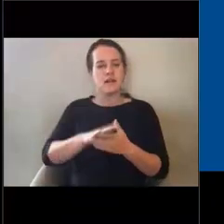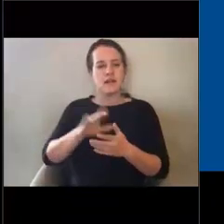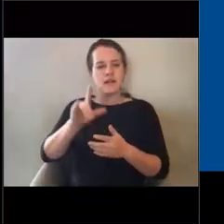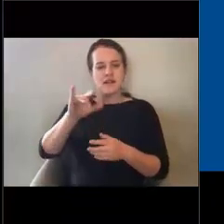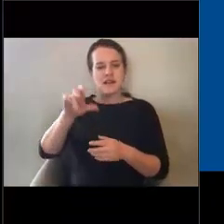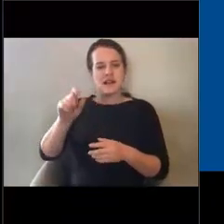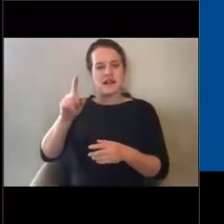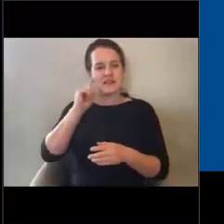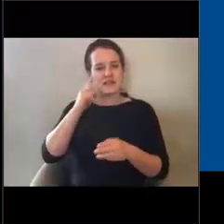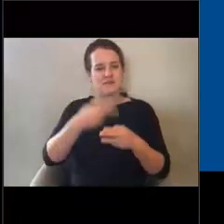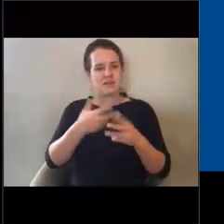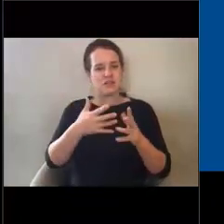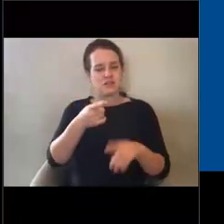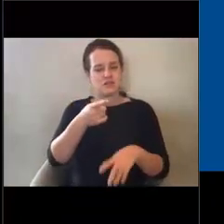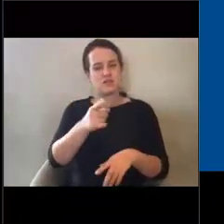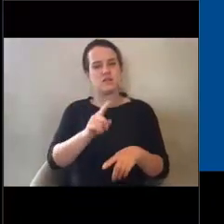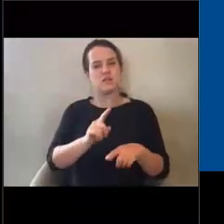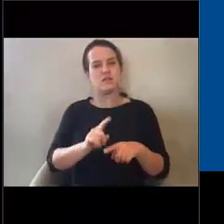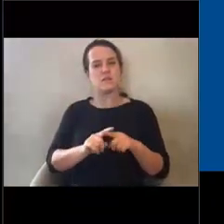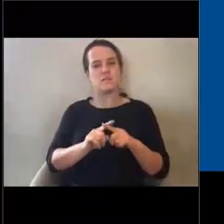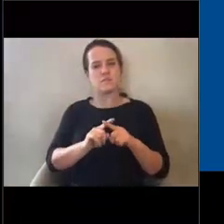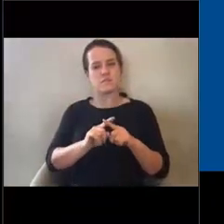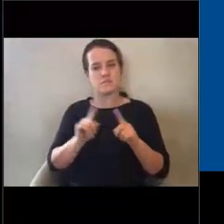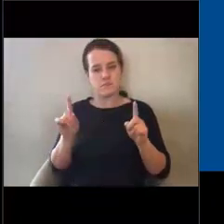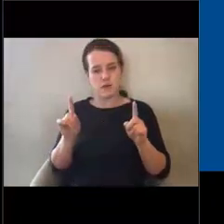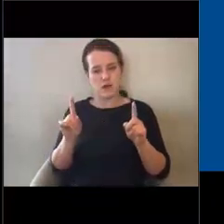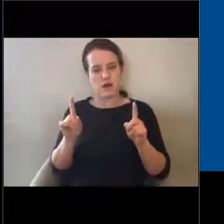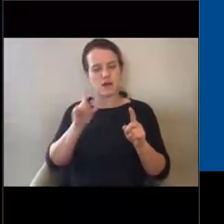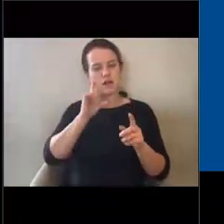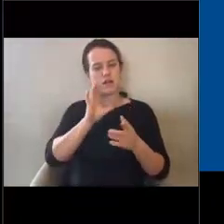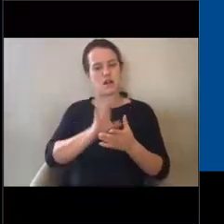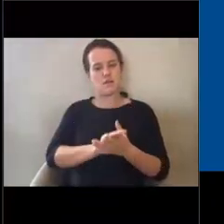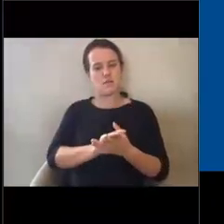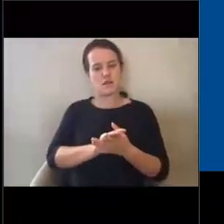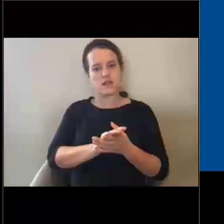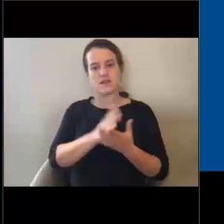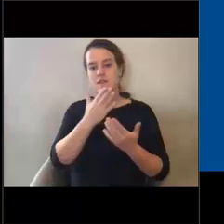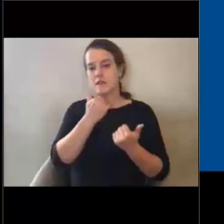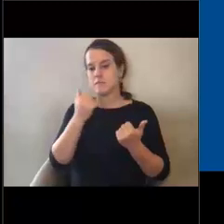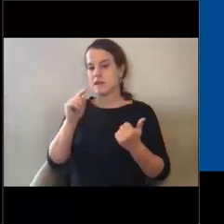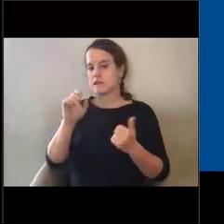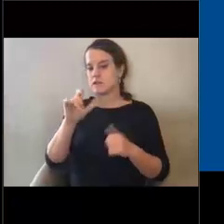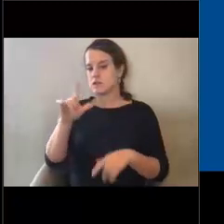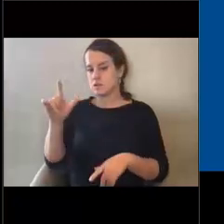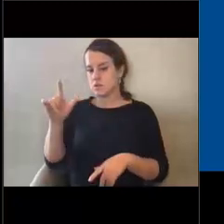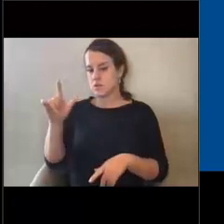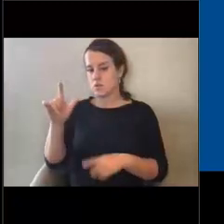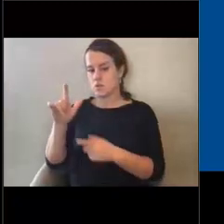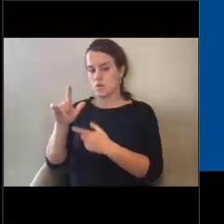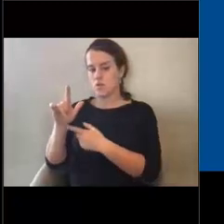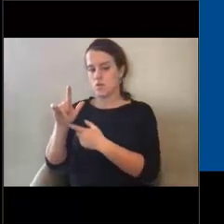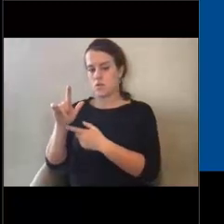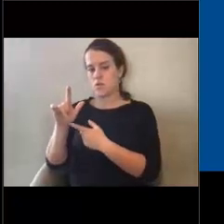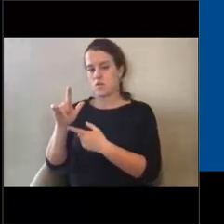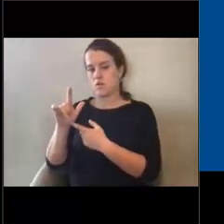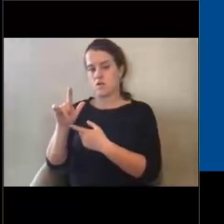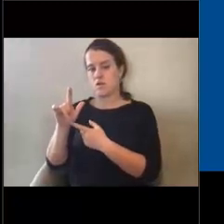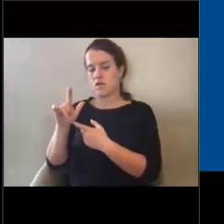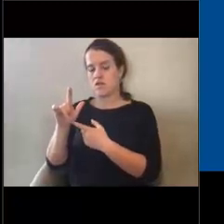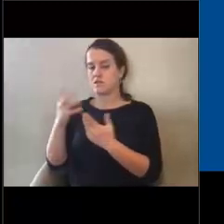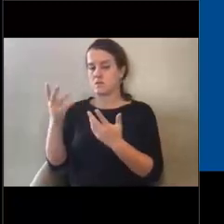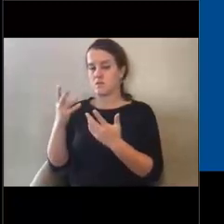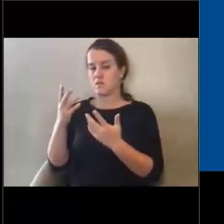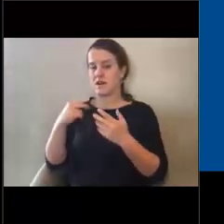quite a bit. I think that the best tool is the civil rights checklist